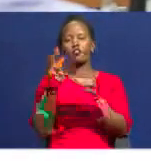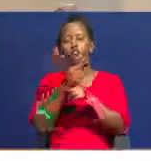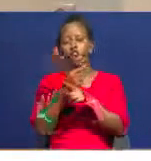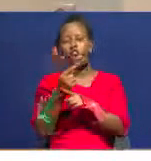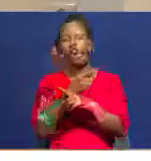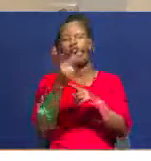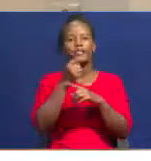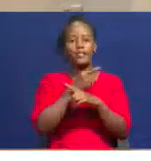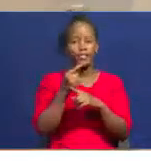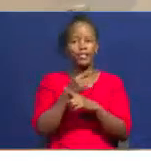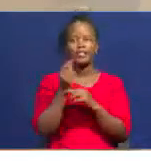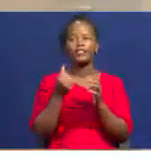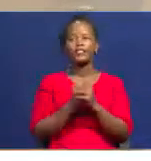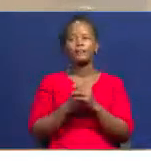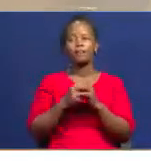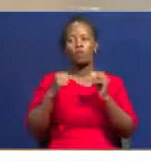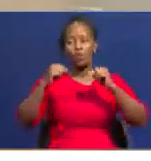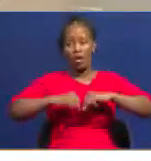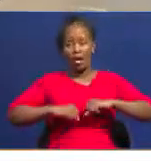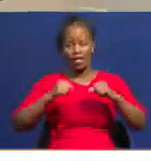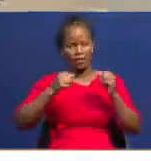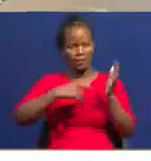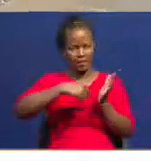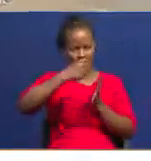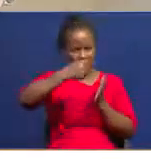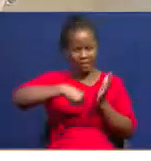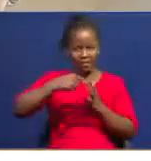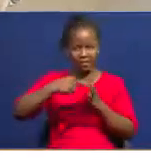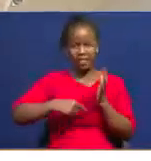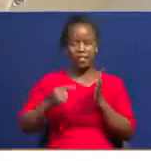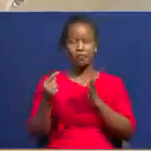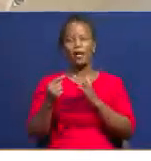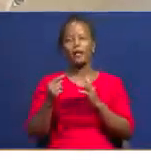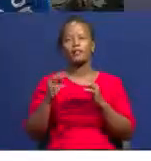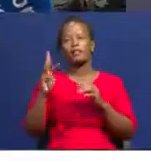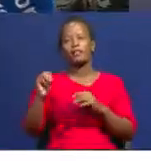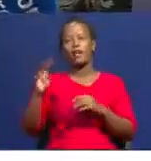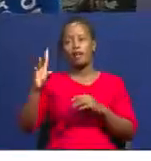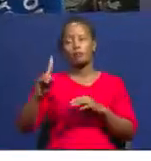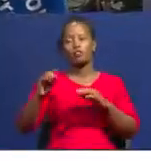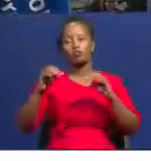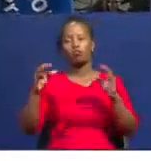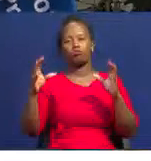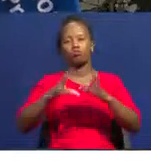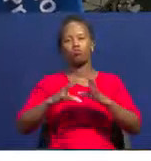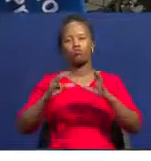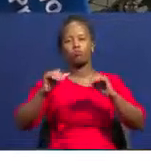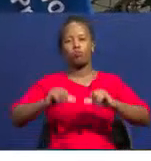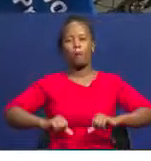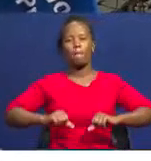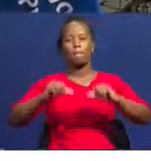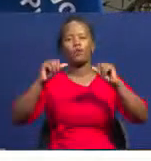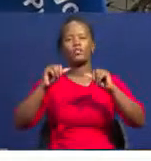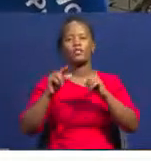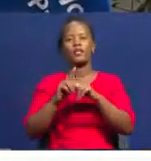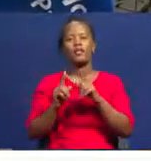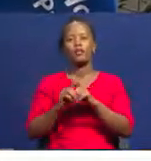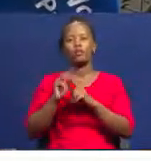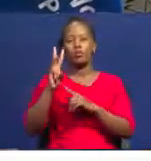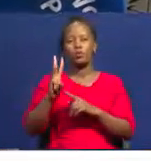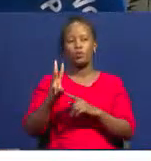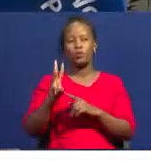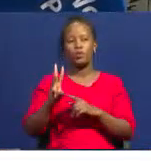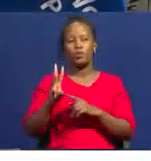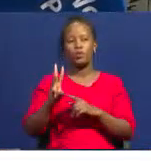The agreement signed by Dr. James Mwangi, Ukiti Group Holdings MD and CEO and World Food Programme Executive Director